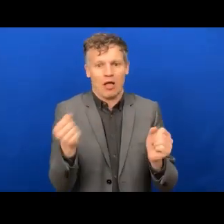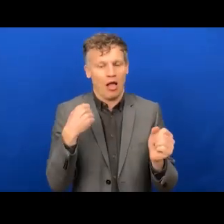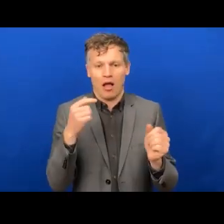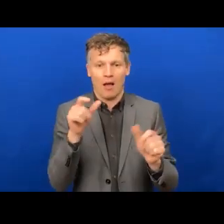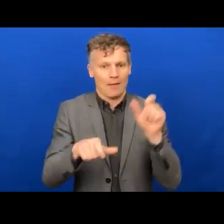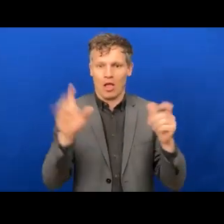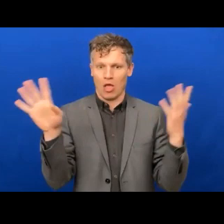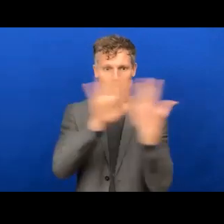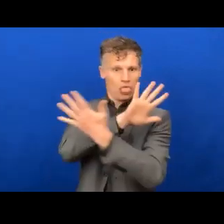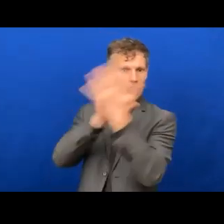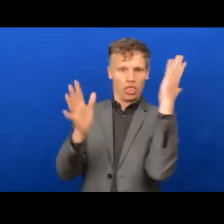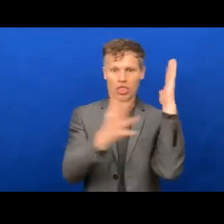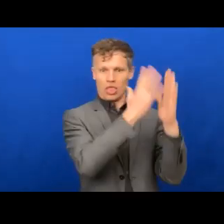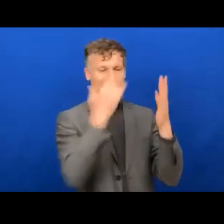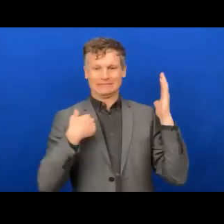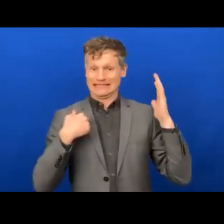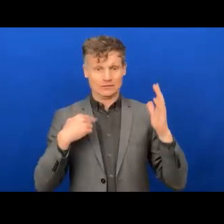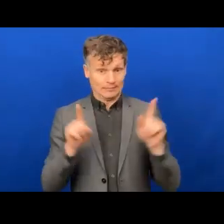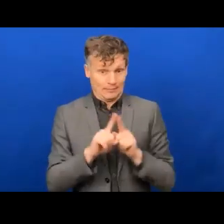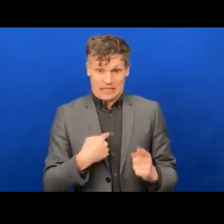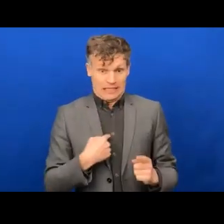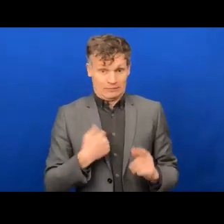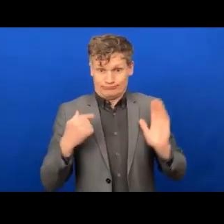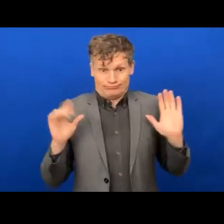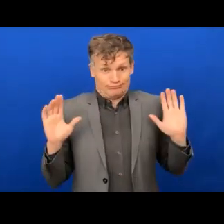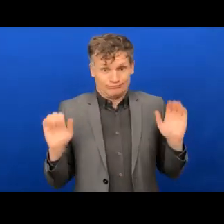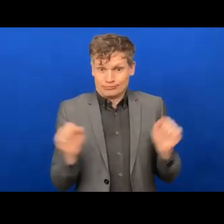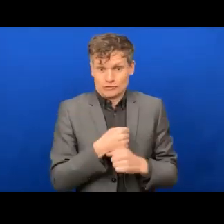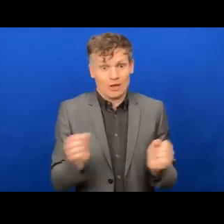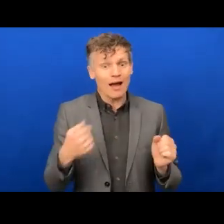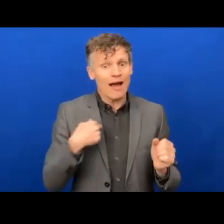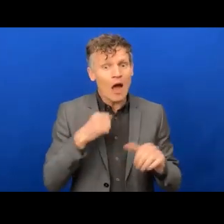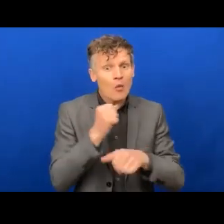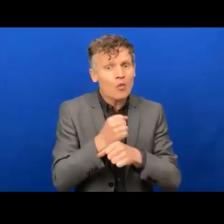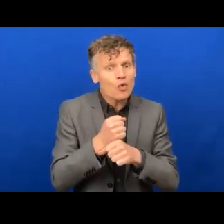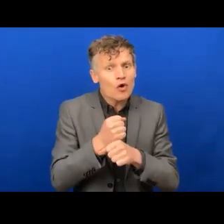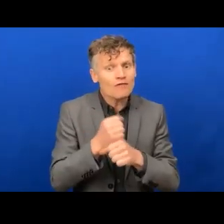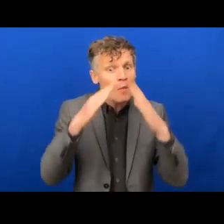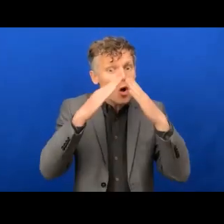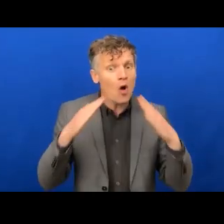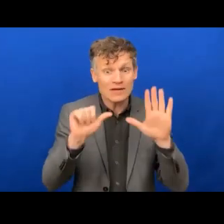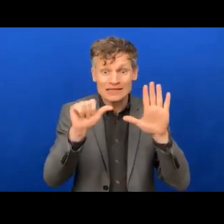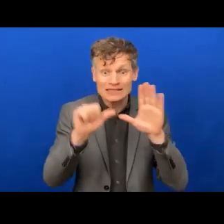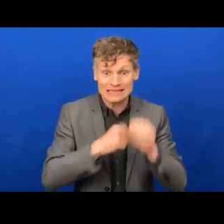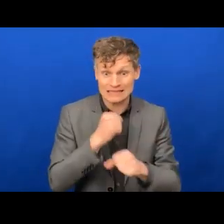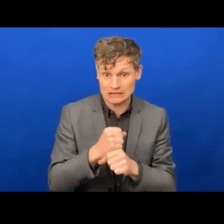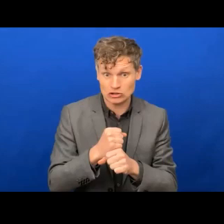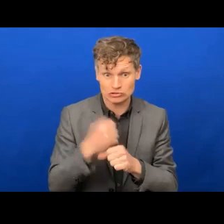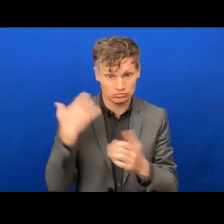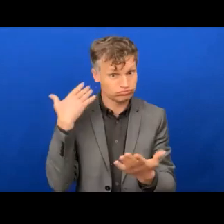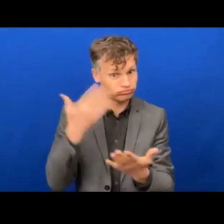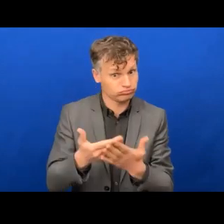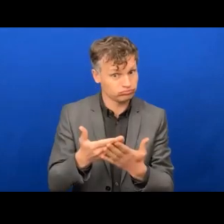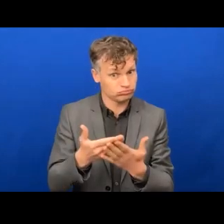people to work from home. I've worked from home for six years. And, you know, the technology is there to enable people to communicate and